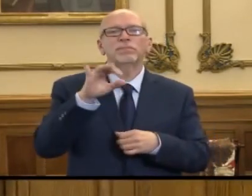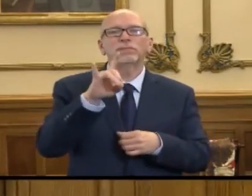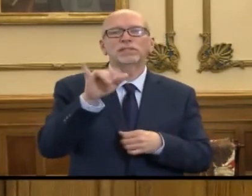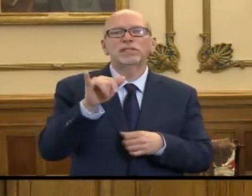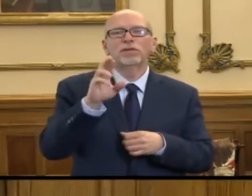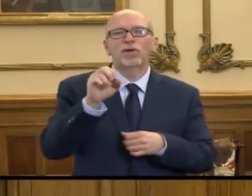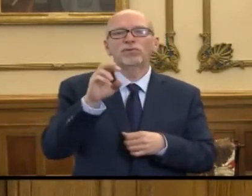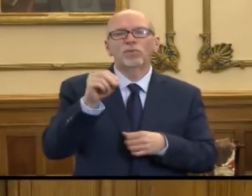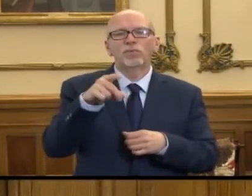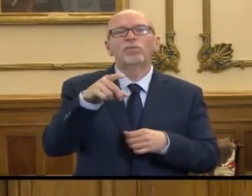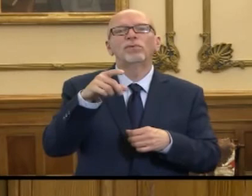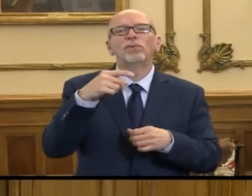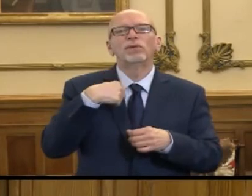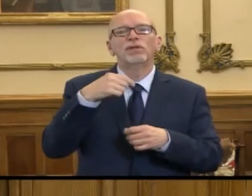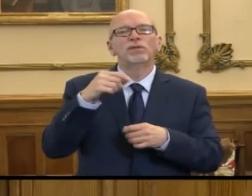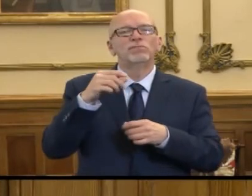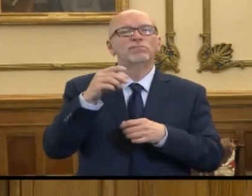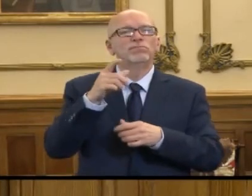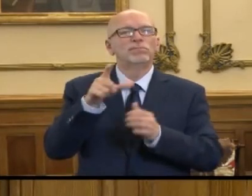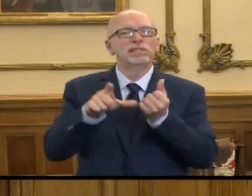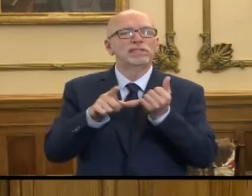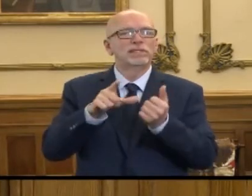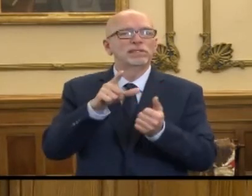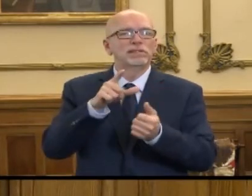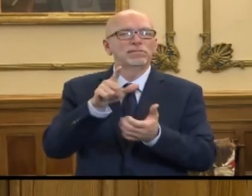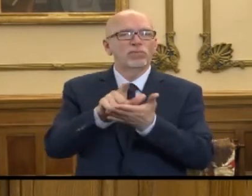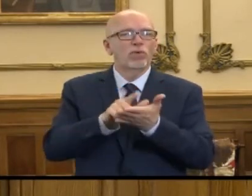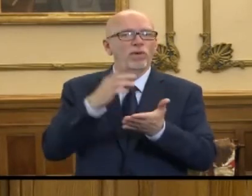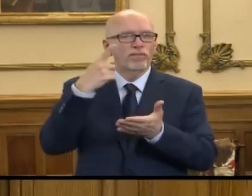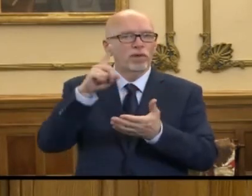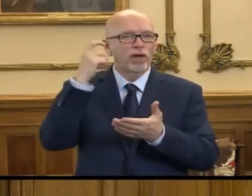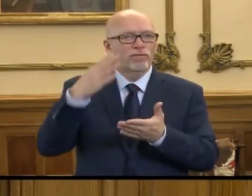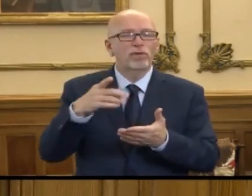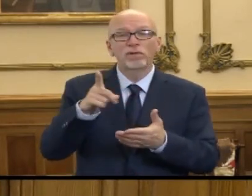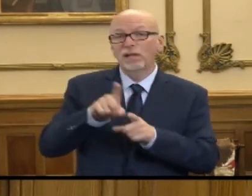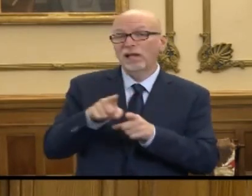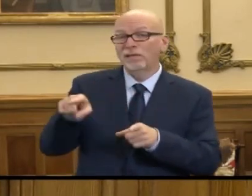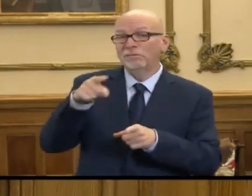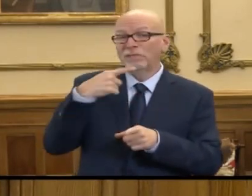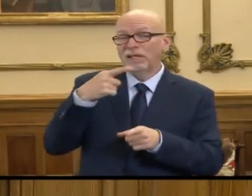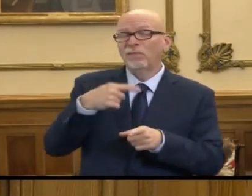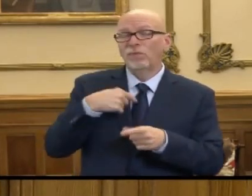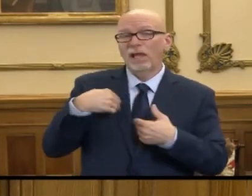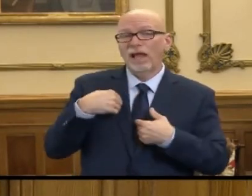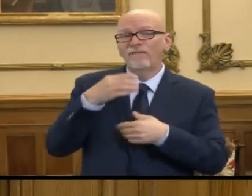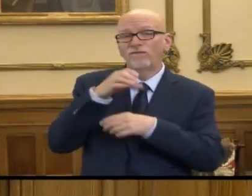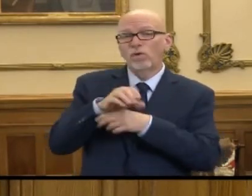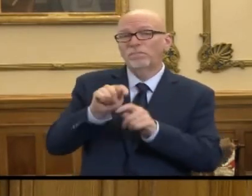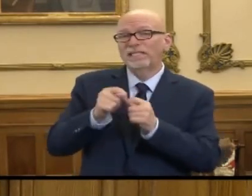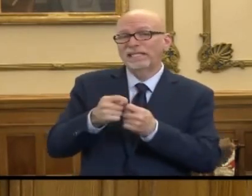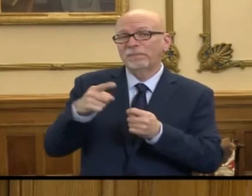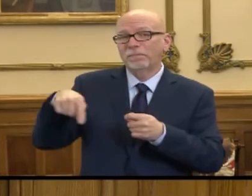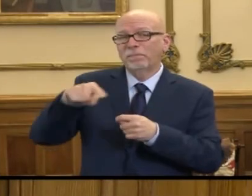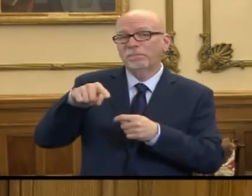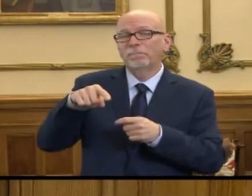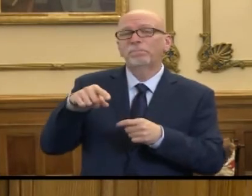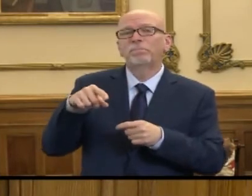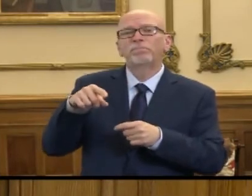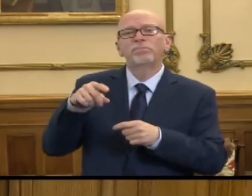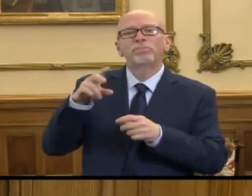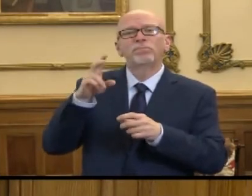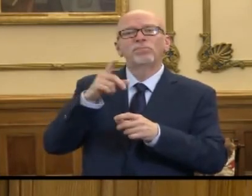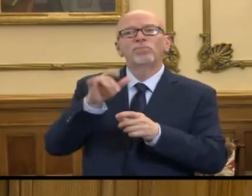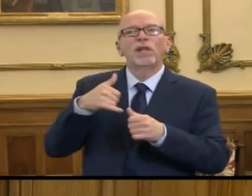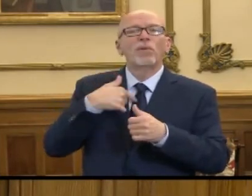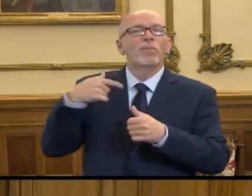Carrasco, Deputy General Counsel for the Governor. As you indicated, there has been an enforcement team. What I can report to you is that